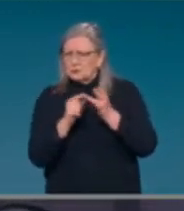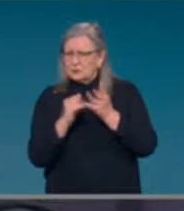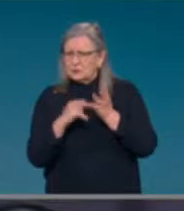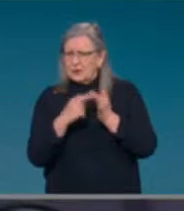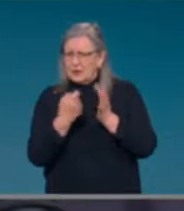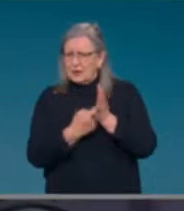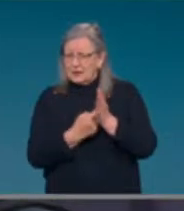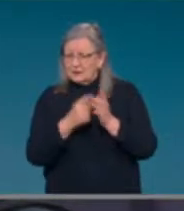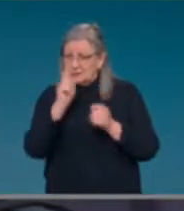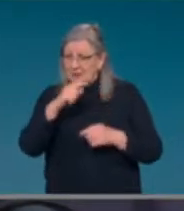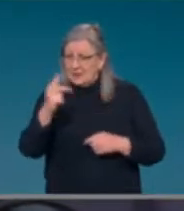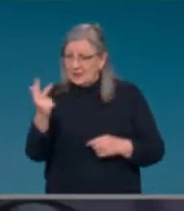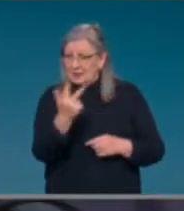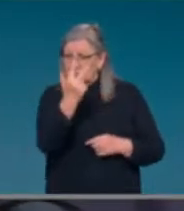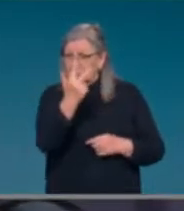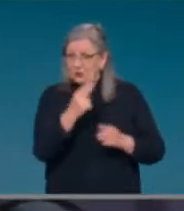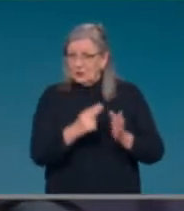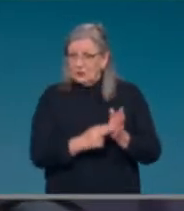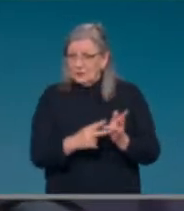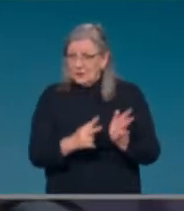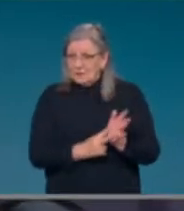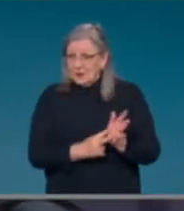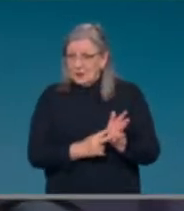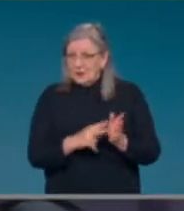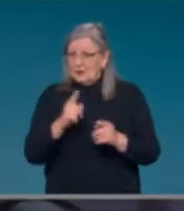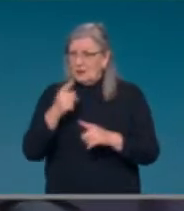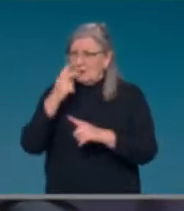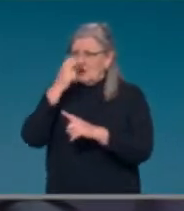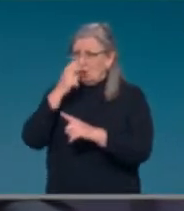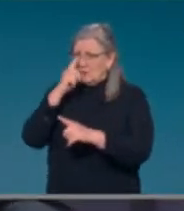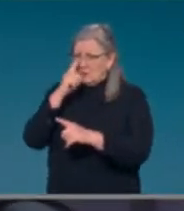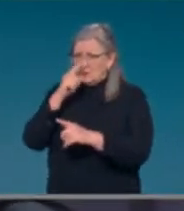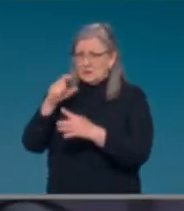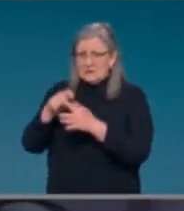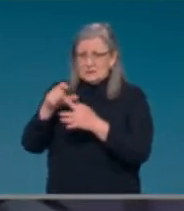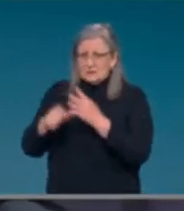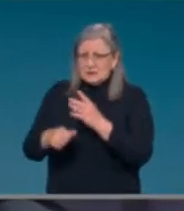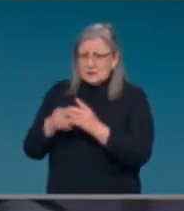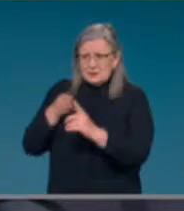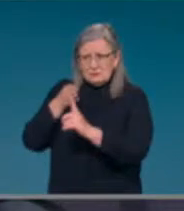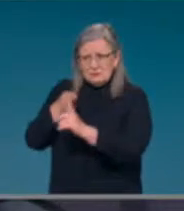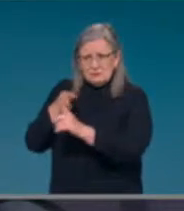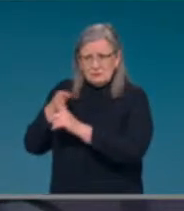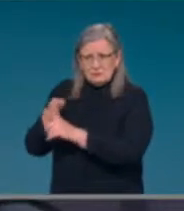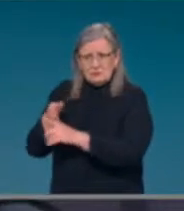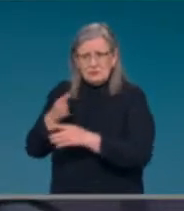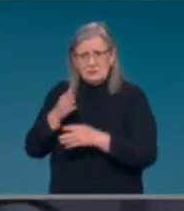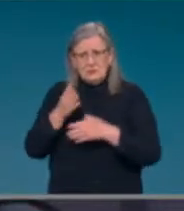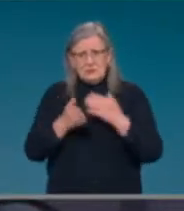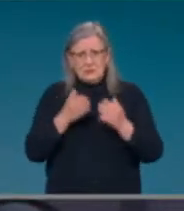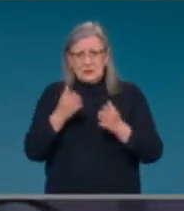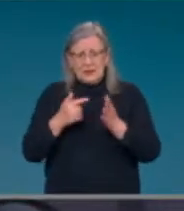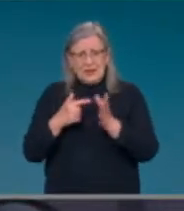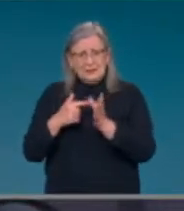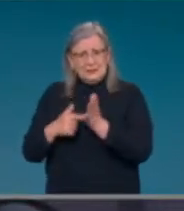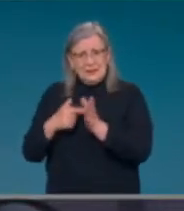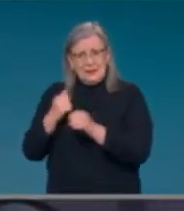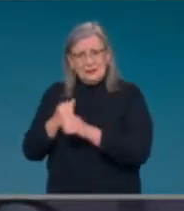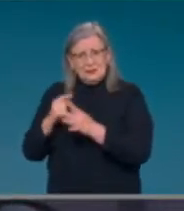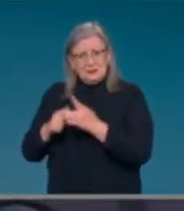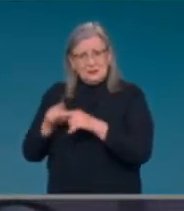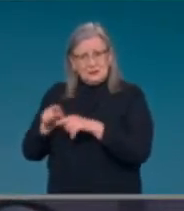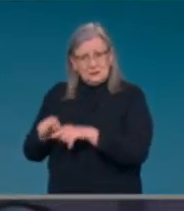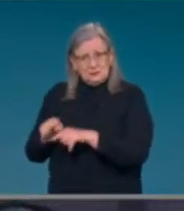sector will be prioritised. Given the target is meeting today, could that rollout for those aged care residents start as soon as tomorrow?